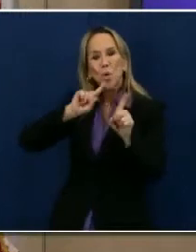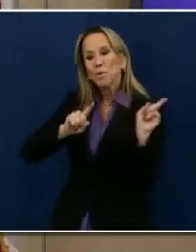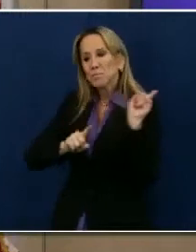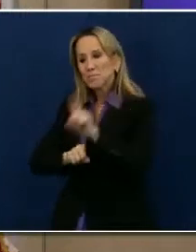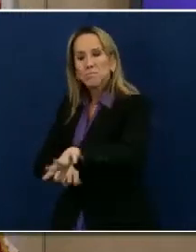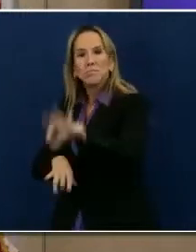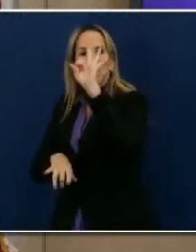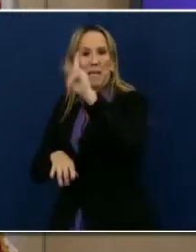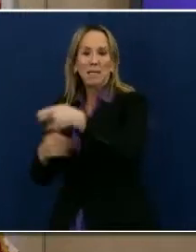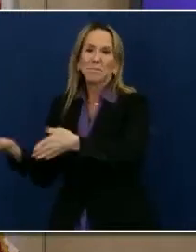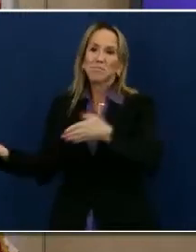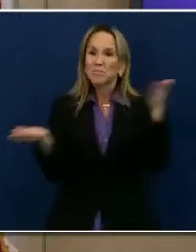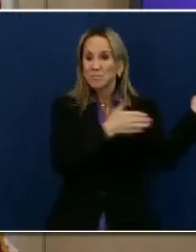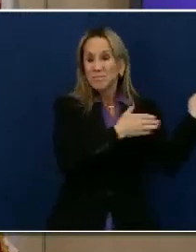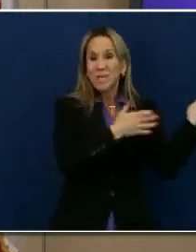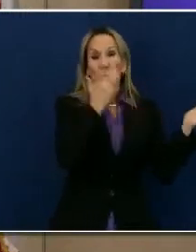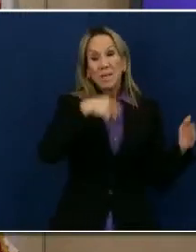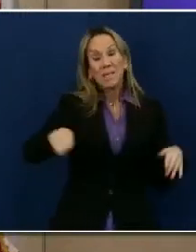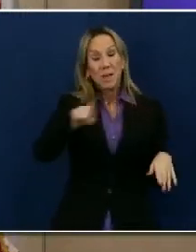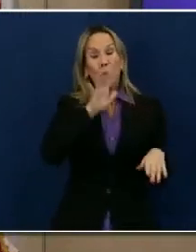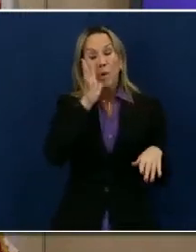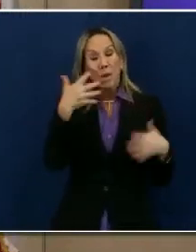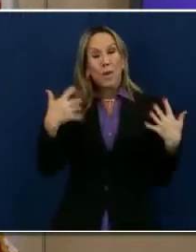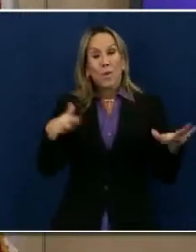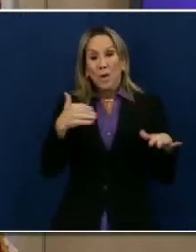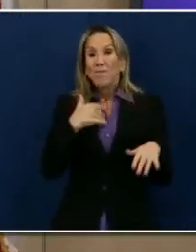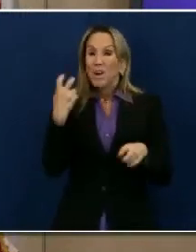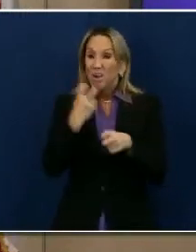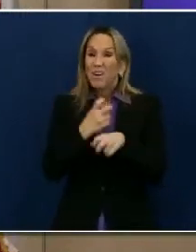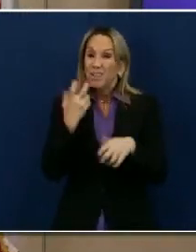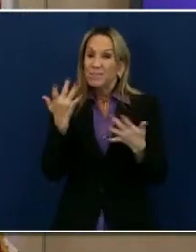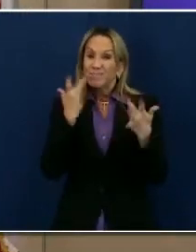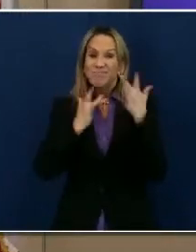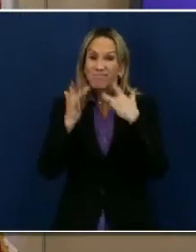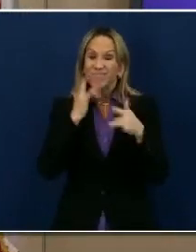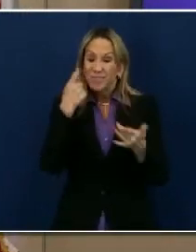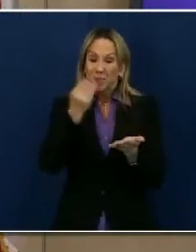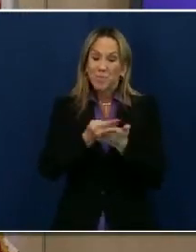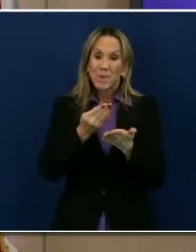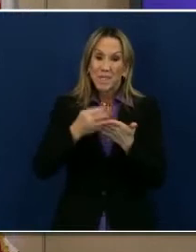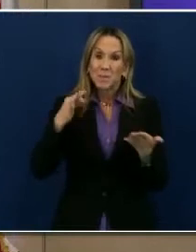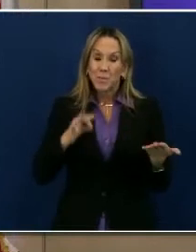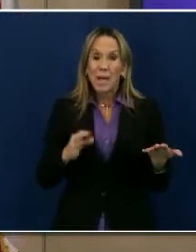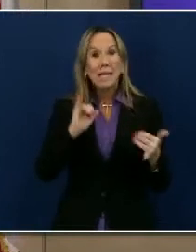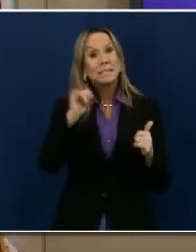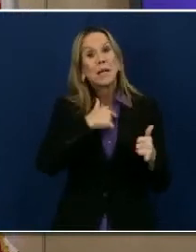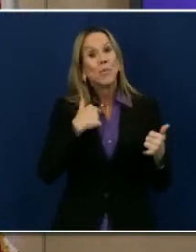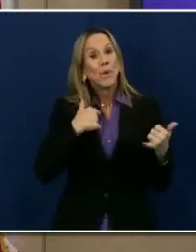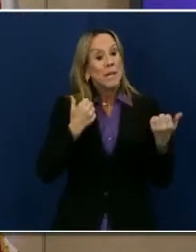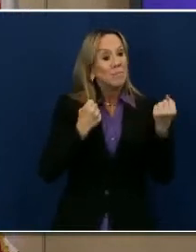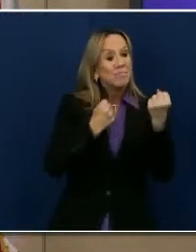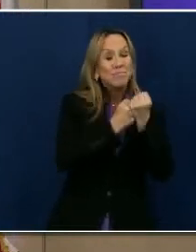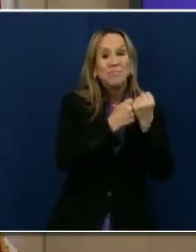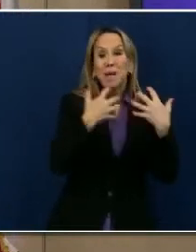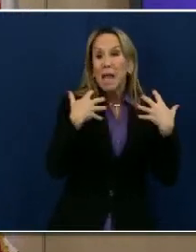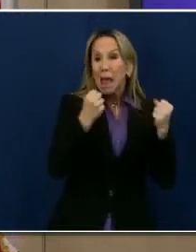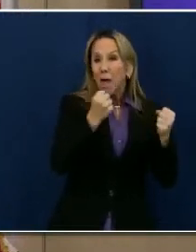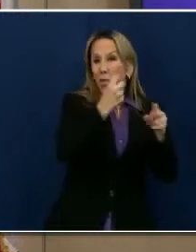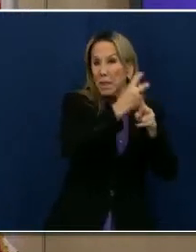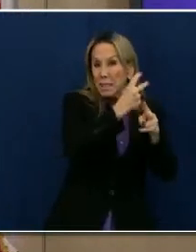are going to go through a very difficult and trying time. And just as we come together as a community to support our healthcare professionals or our schools